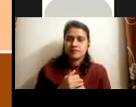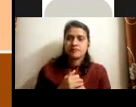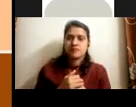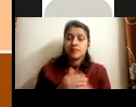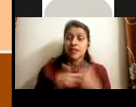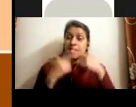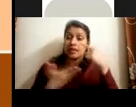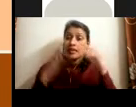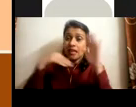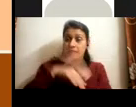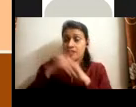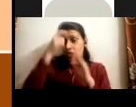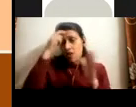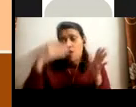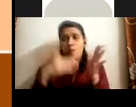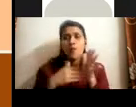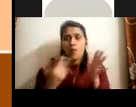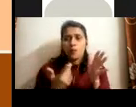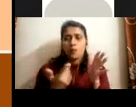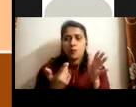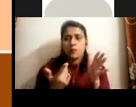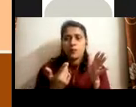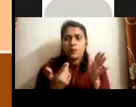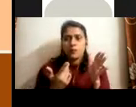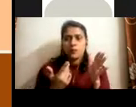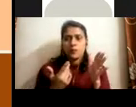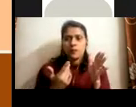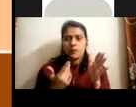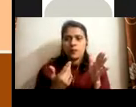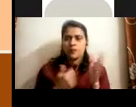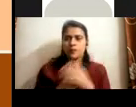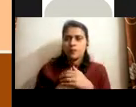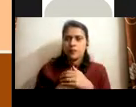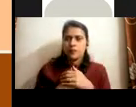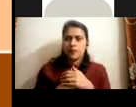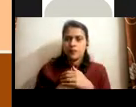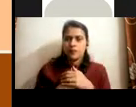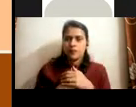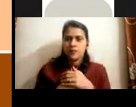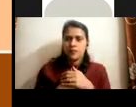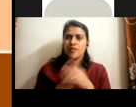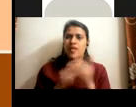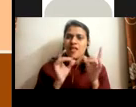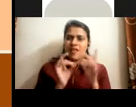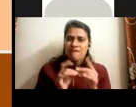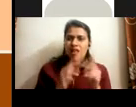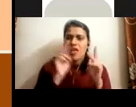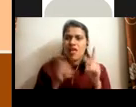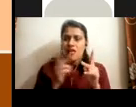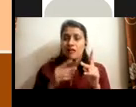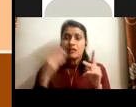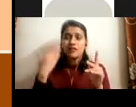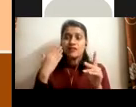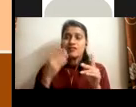the delay in, um, the OJT coming, you know, festivals and Diwali and these kinds of challenges means the